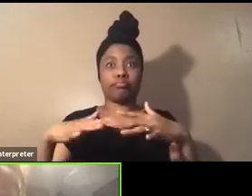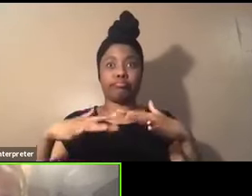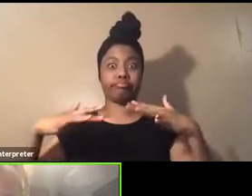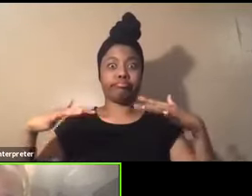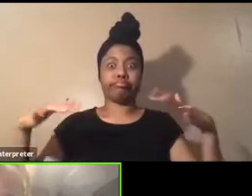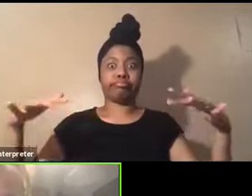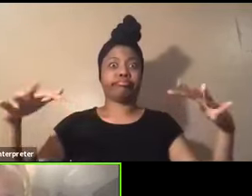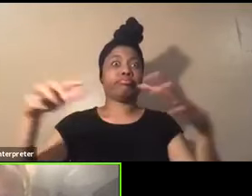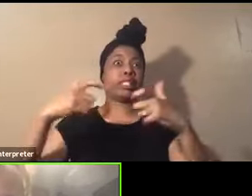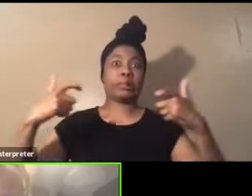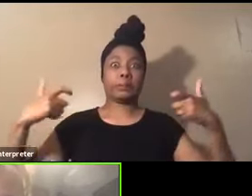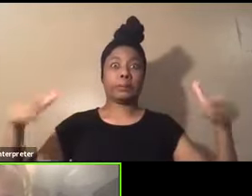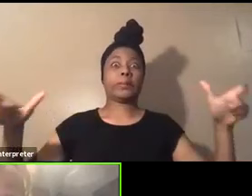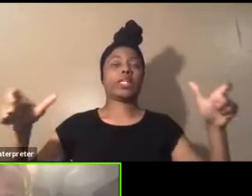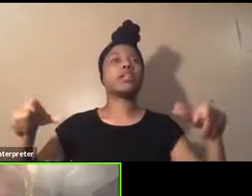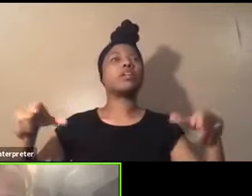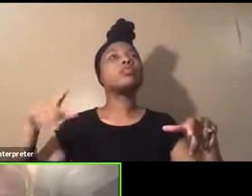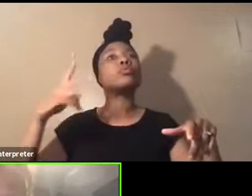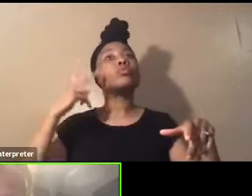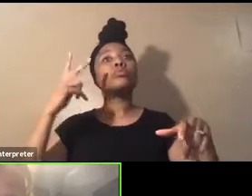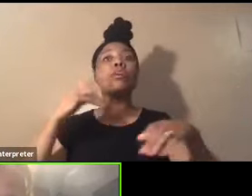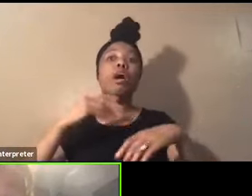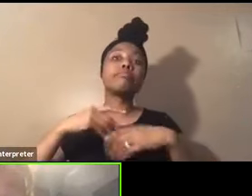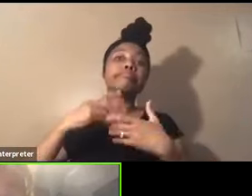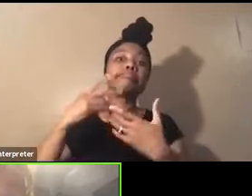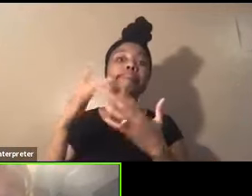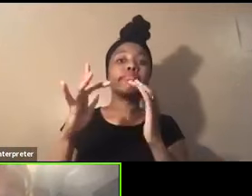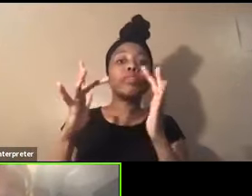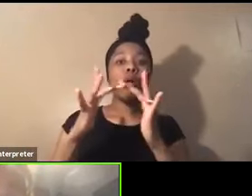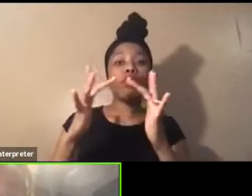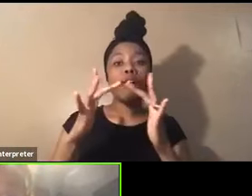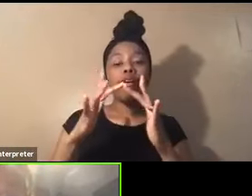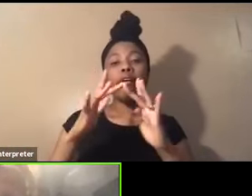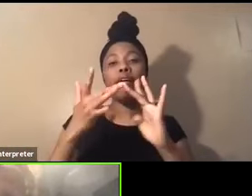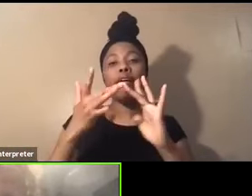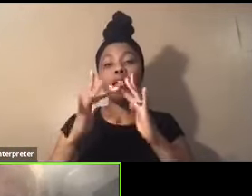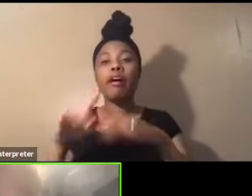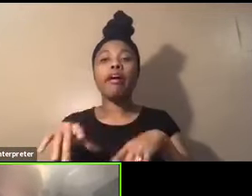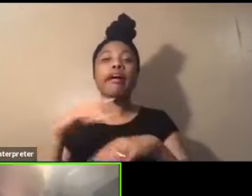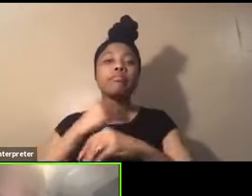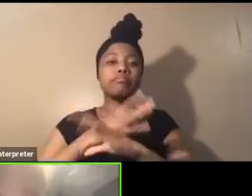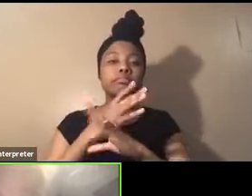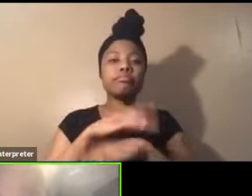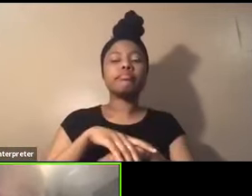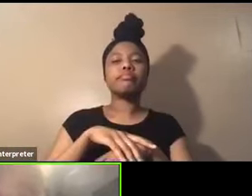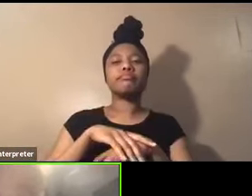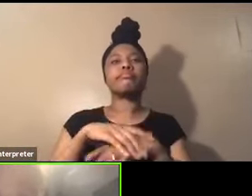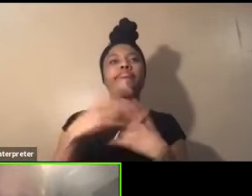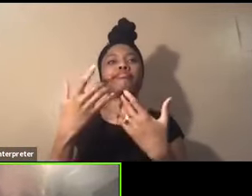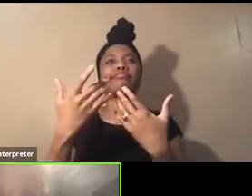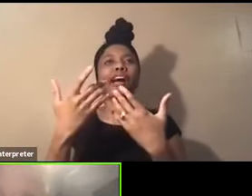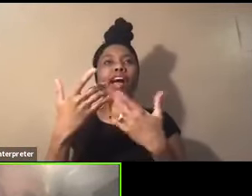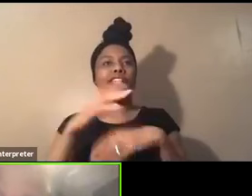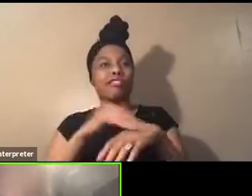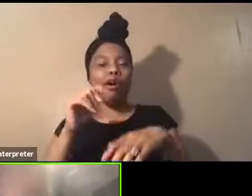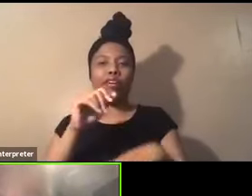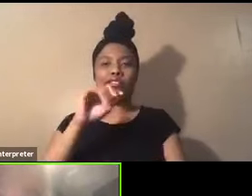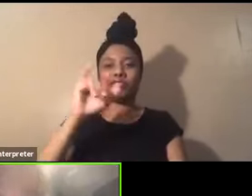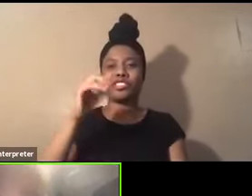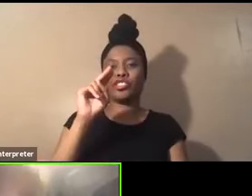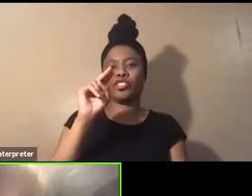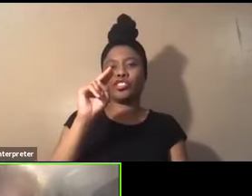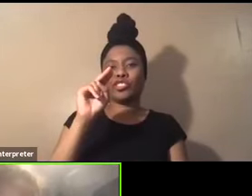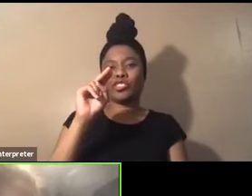as you'll see on our virtual, uh, video, I, you know, I called on the man. I knew I needed to call on Dr. Johnny Bowens,